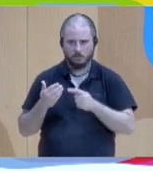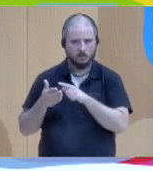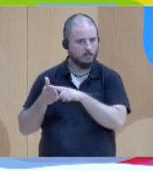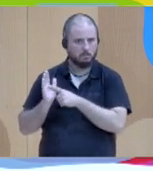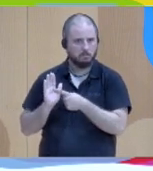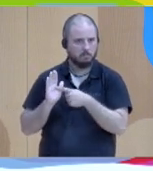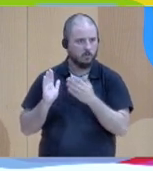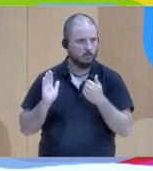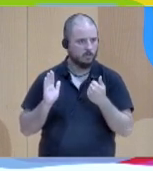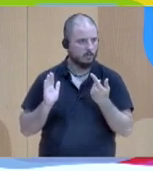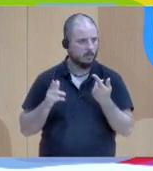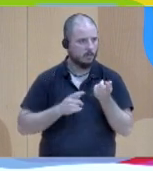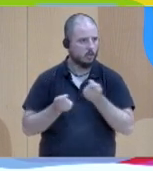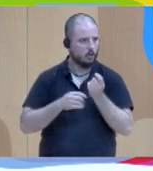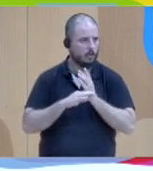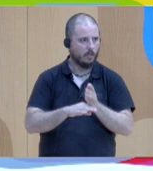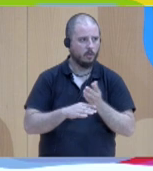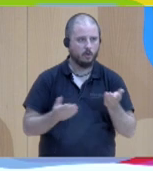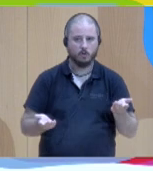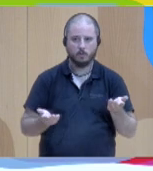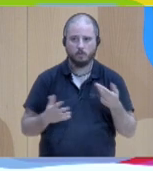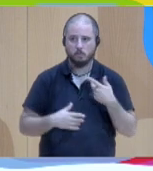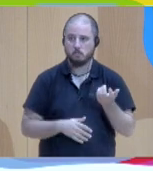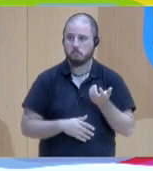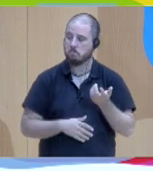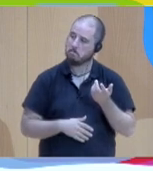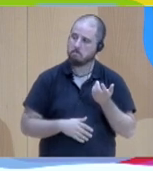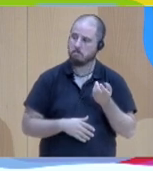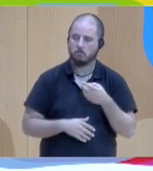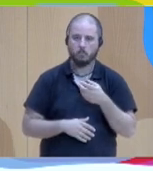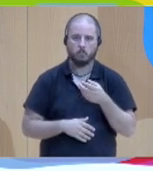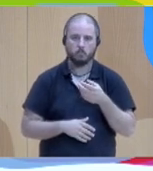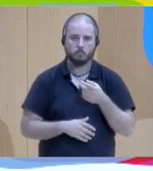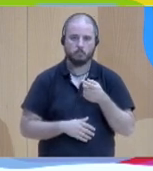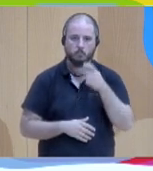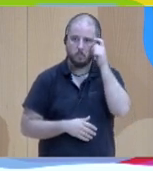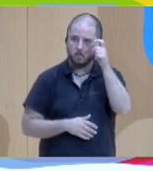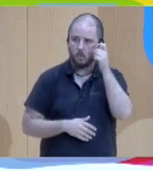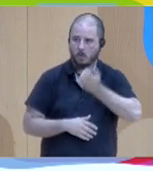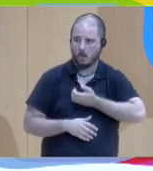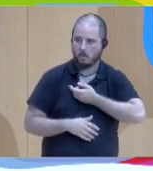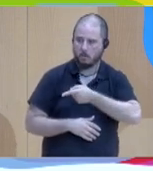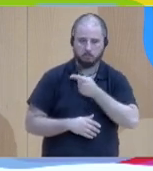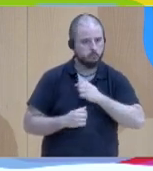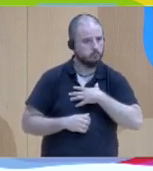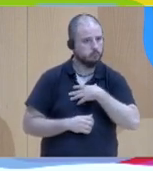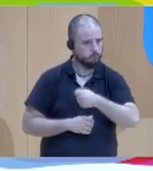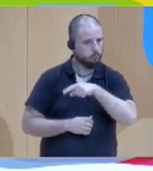courage to involve 20 years in Rovanievi they still have a full time coordinator very